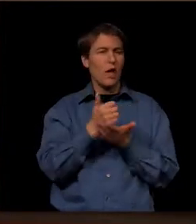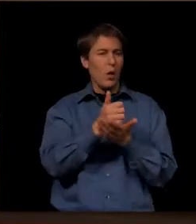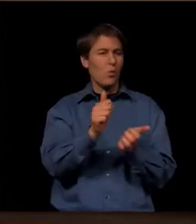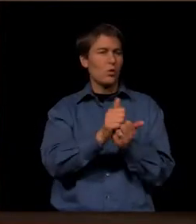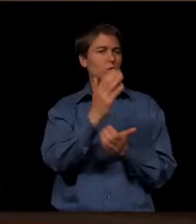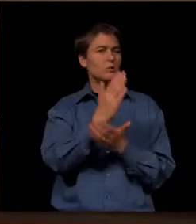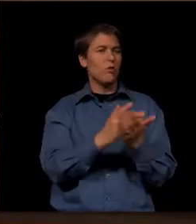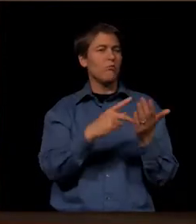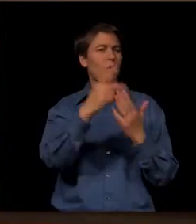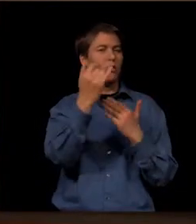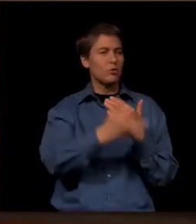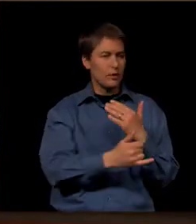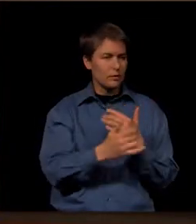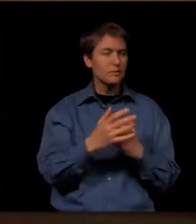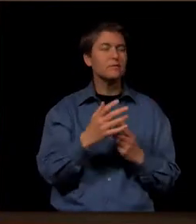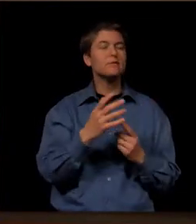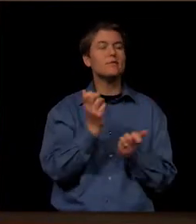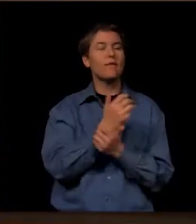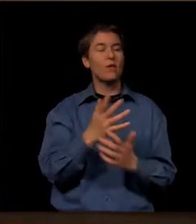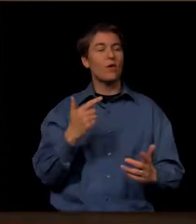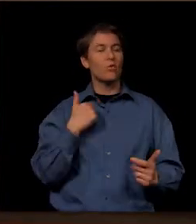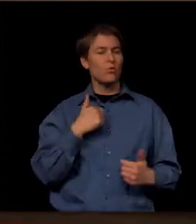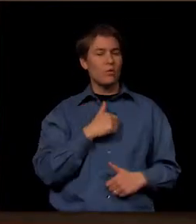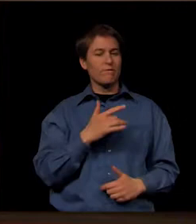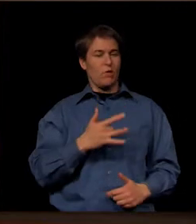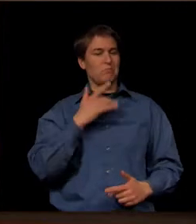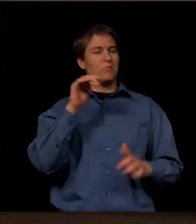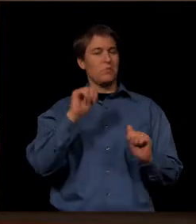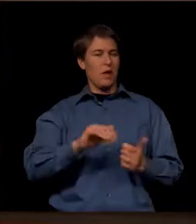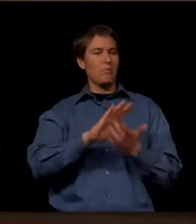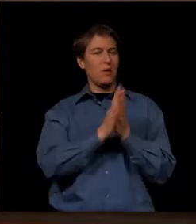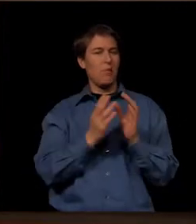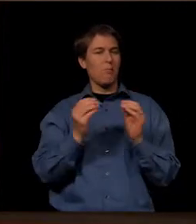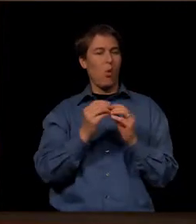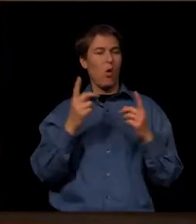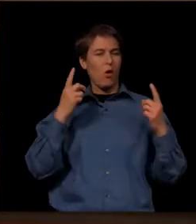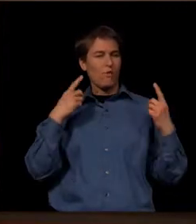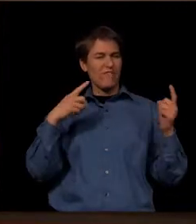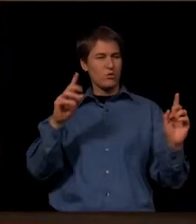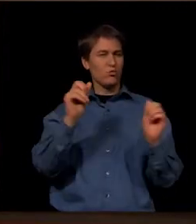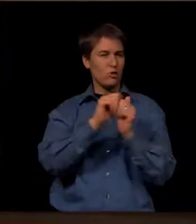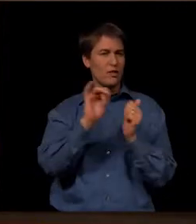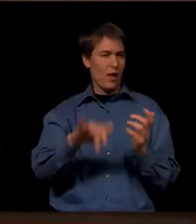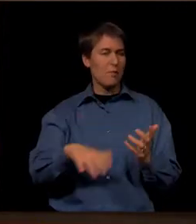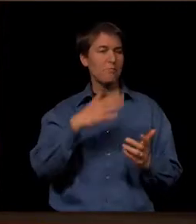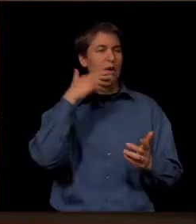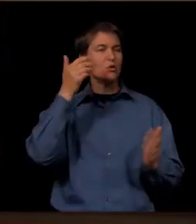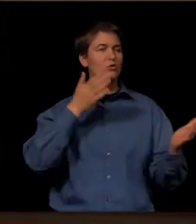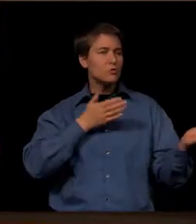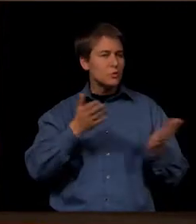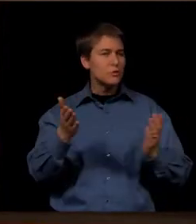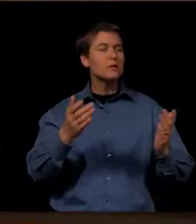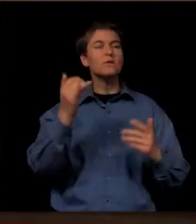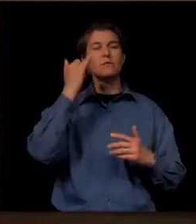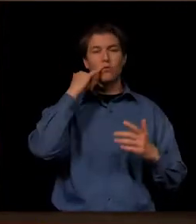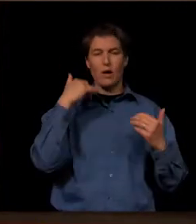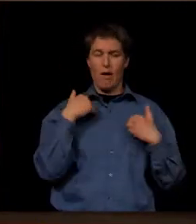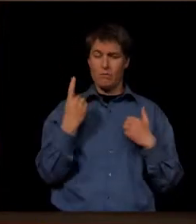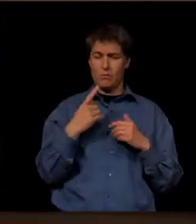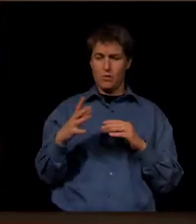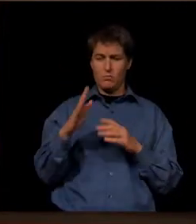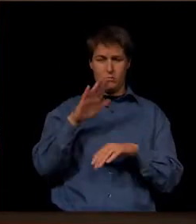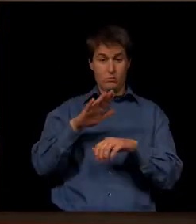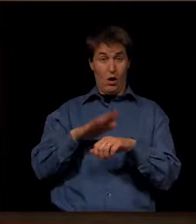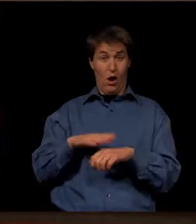projects. And we've taken the stance that we can be more efficient with that and have better services, maybe if we have somebody additionally on